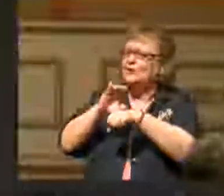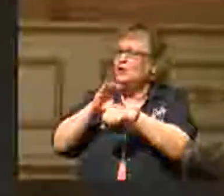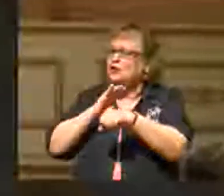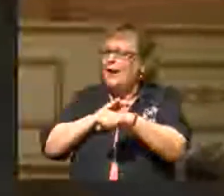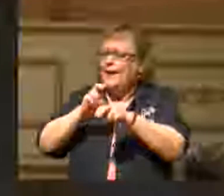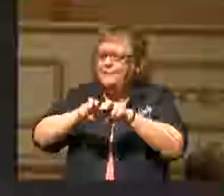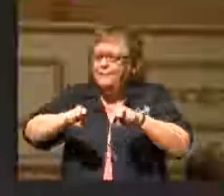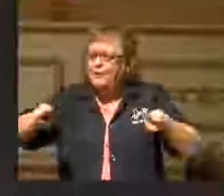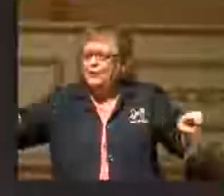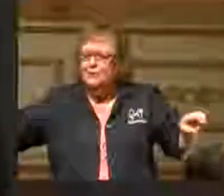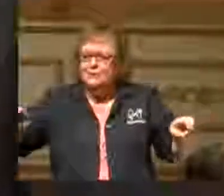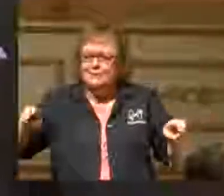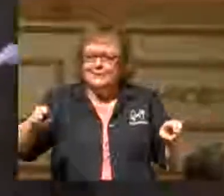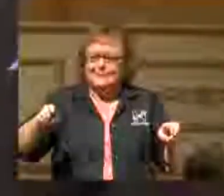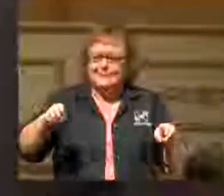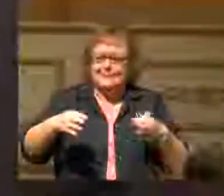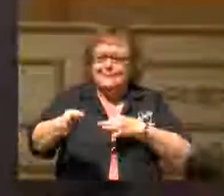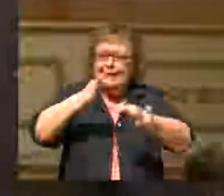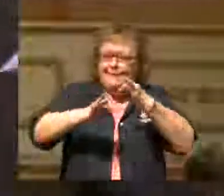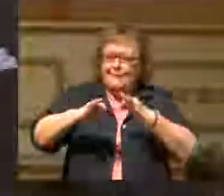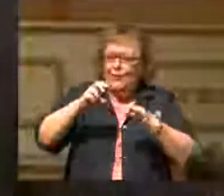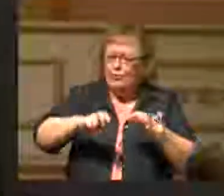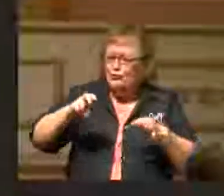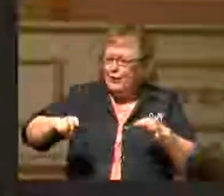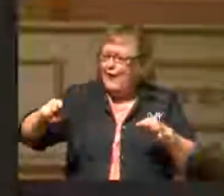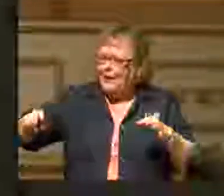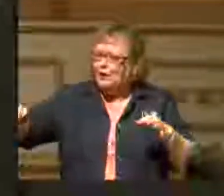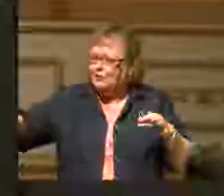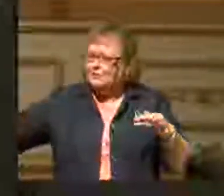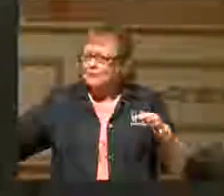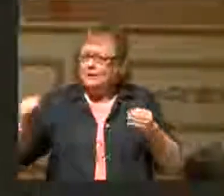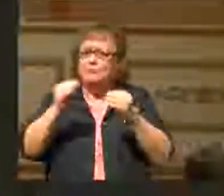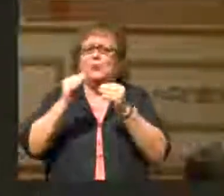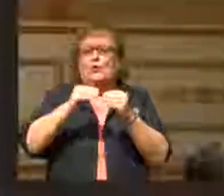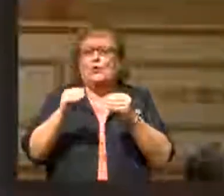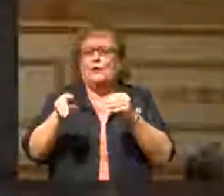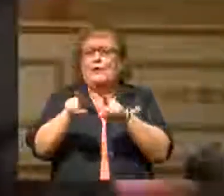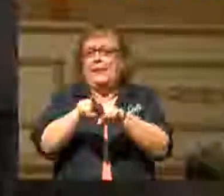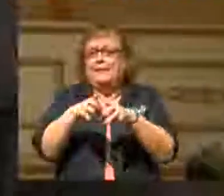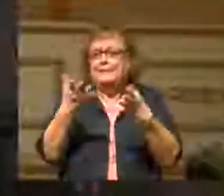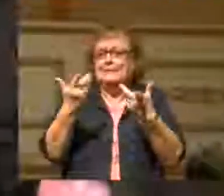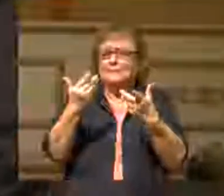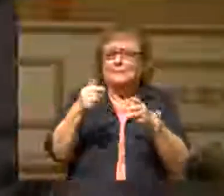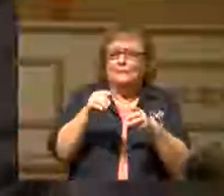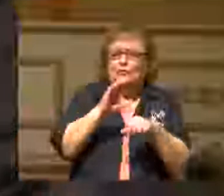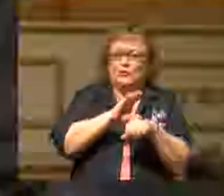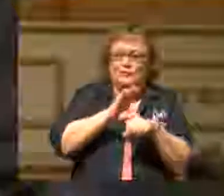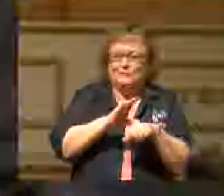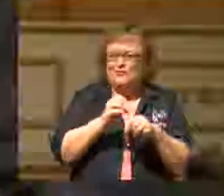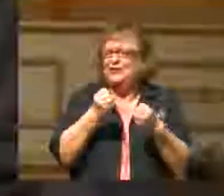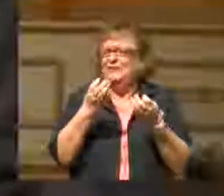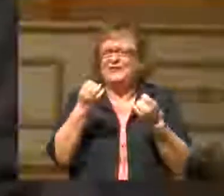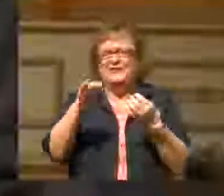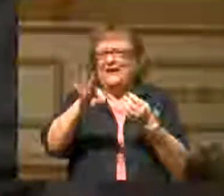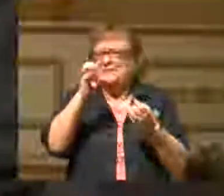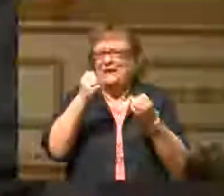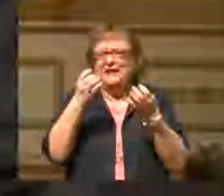it instead of old chairs, you know, it'd be more like a church, and I'd join that church. I mean, you could come up with all kinds of excuses.